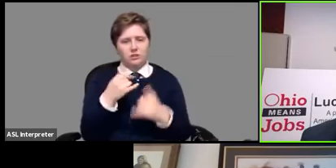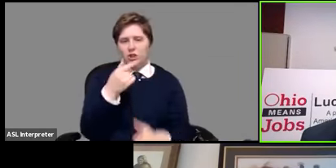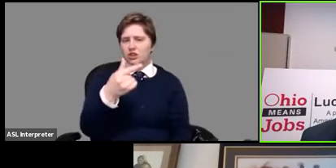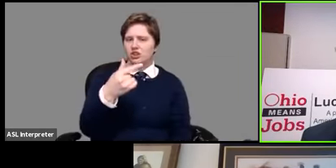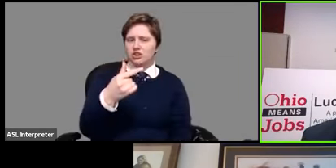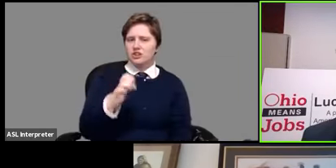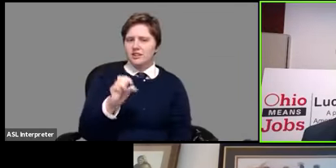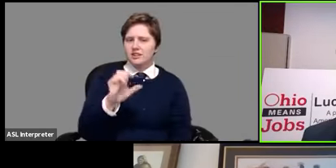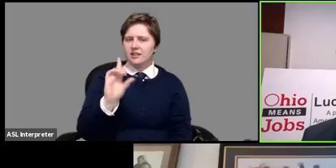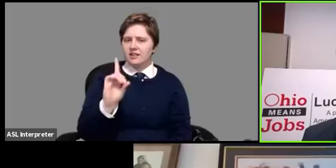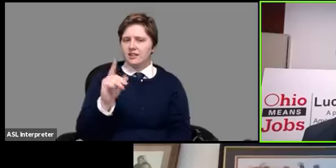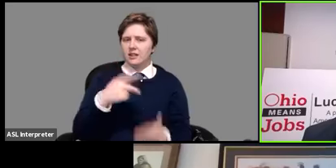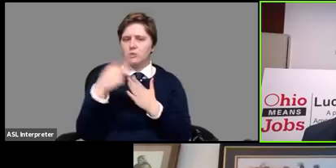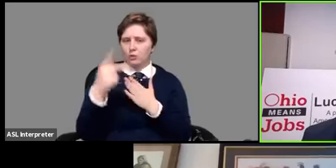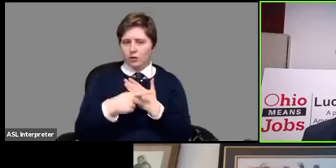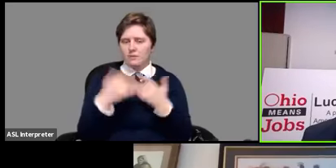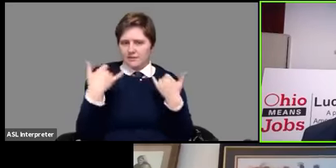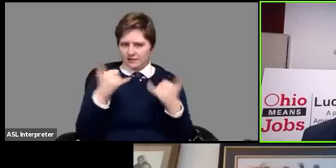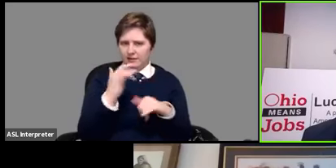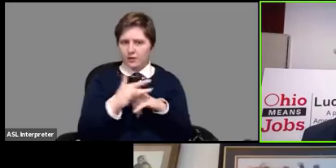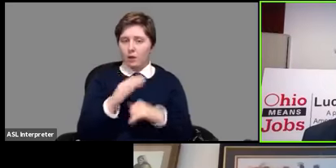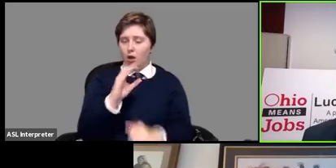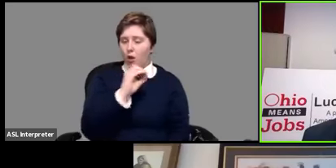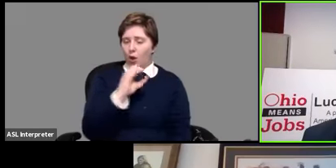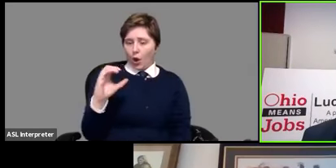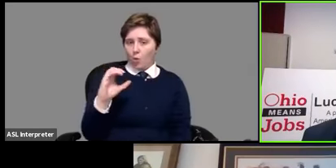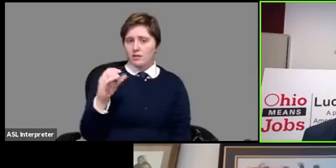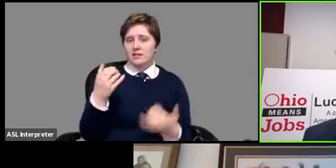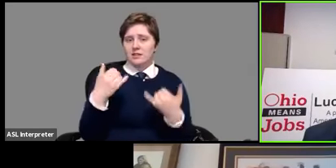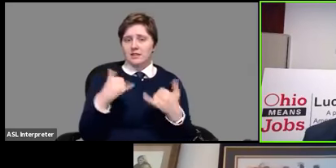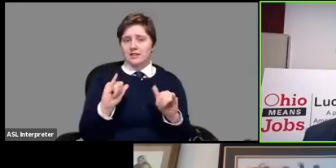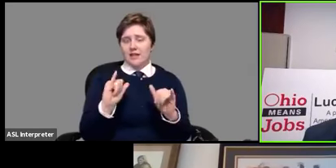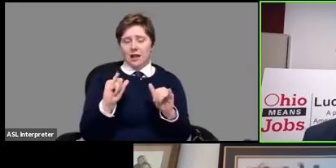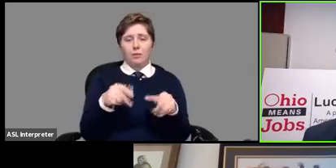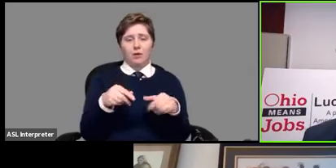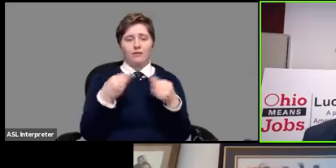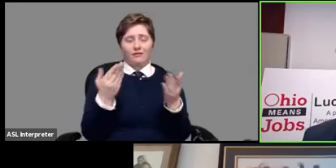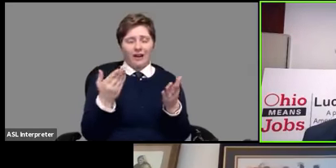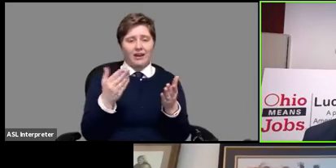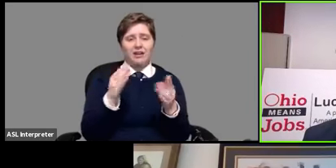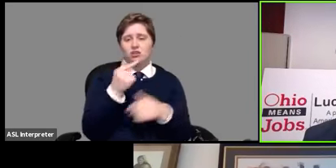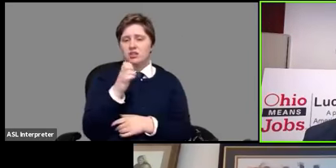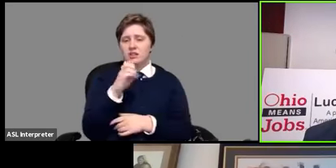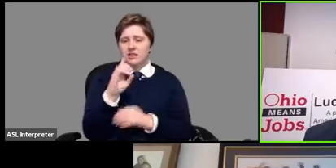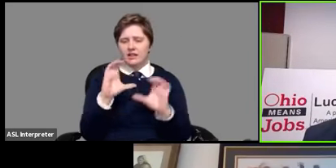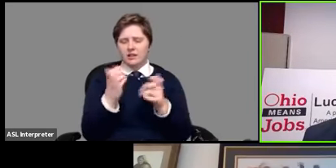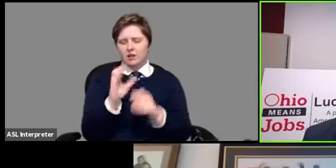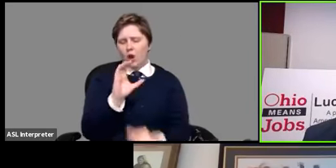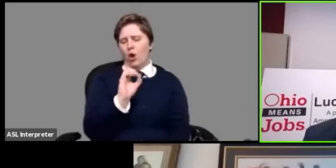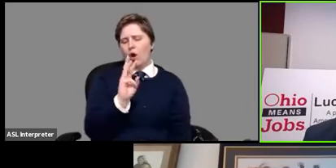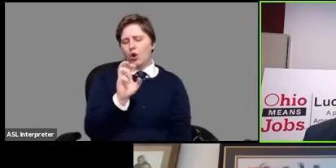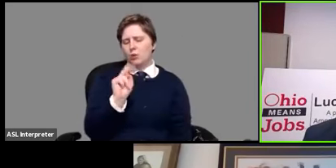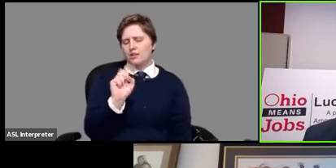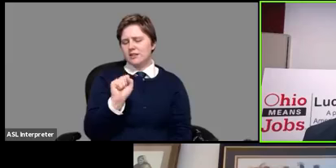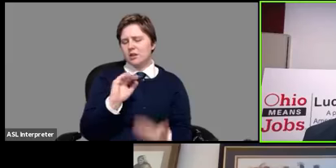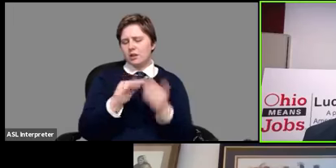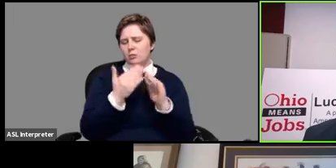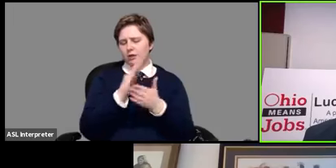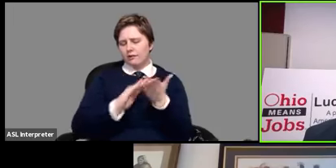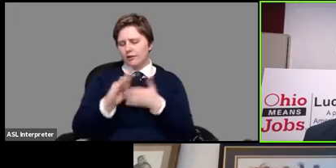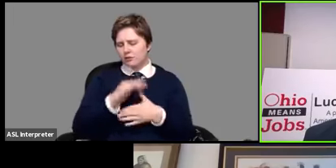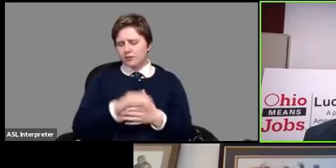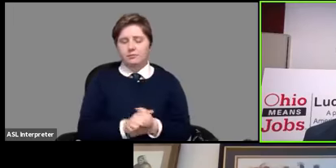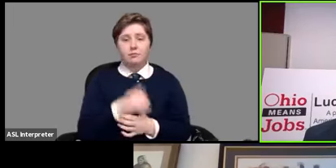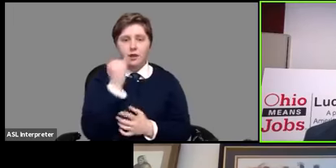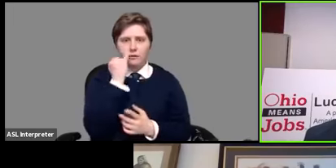programming um owens community college is still offering um ged classes so for those that have uh the need